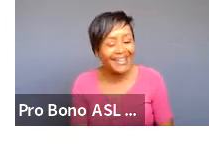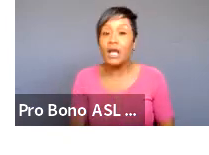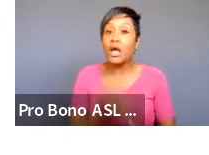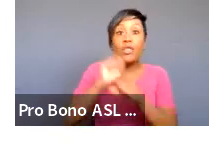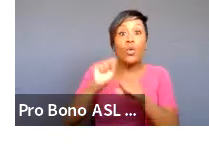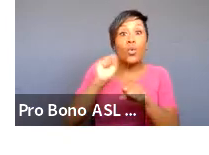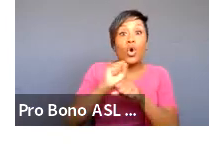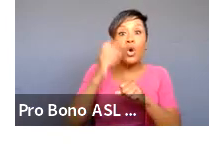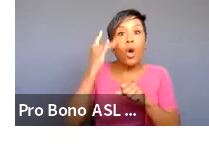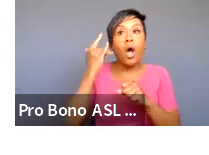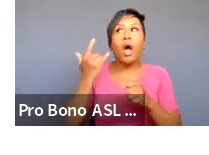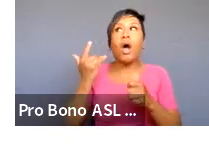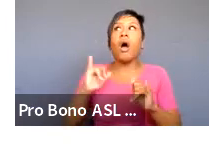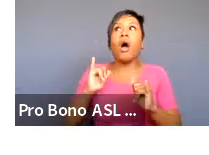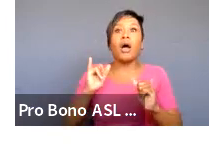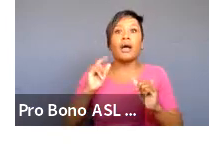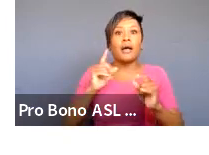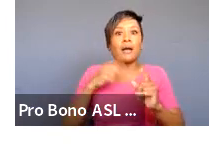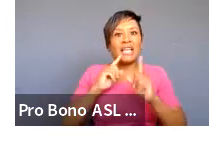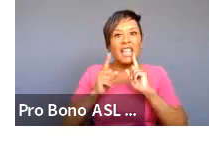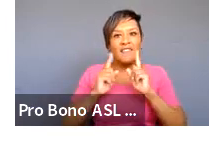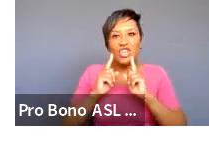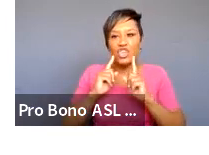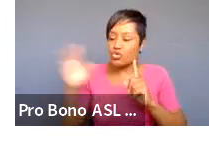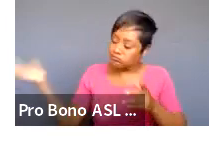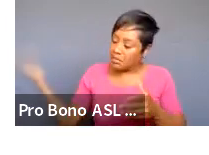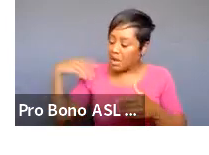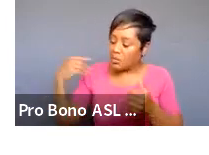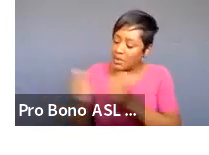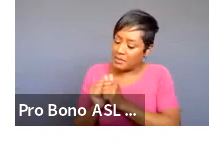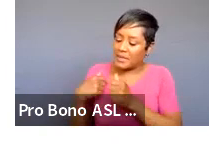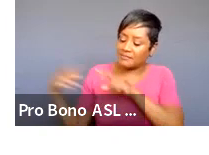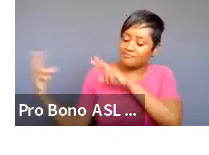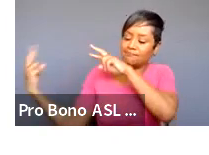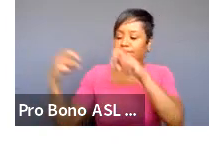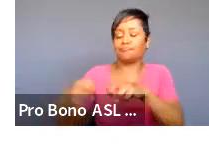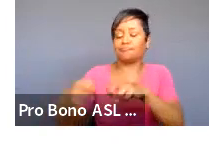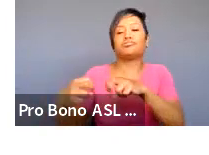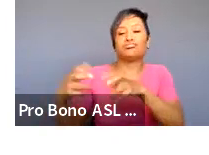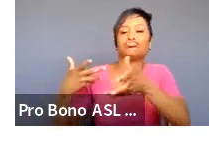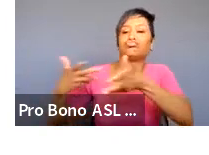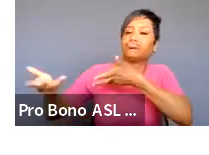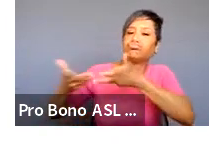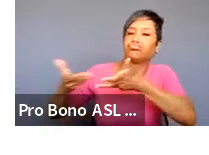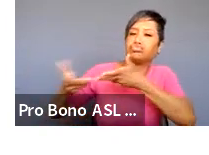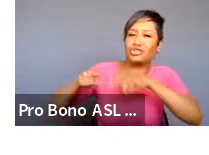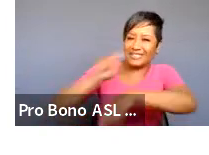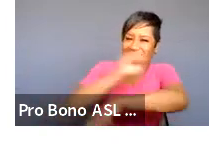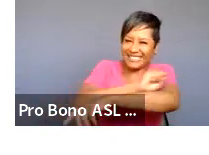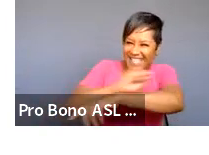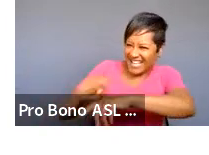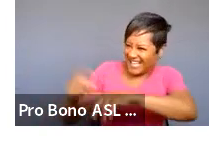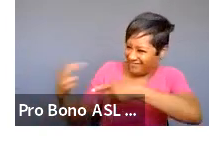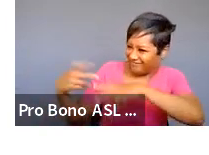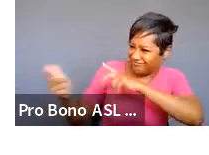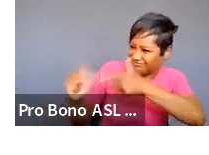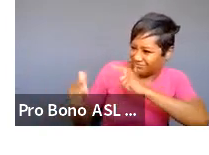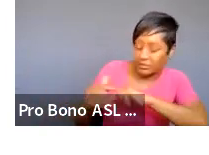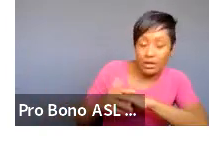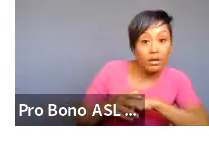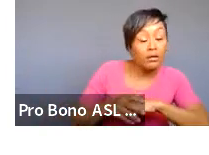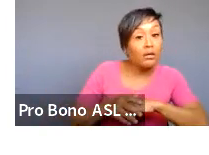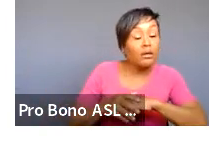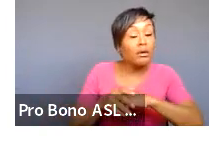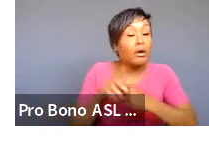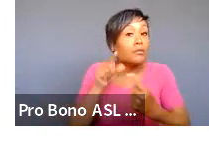an interview are you bringing someone up on the stage with you and and having a plenary you know are there um culturally specific